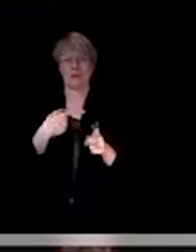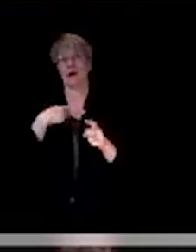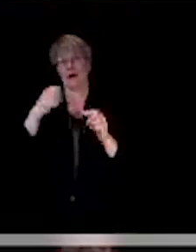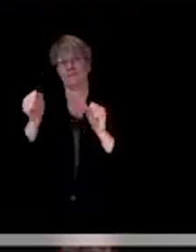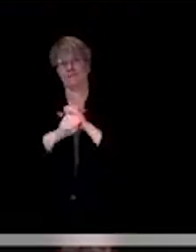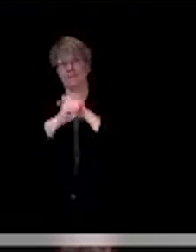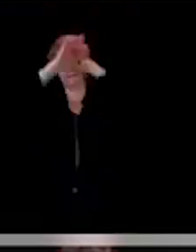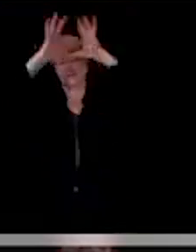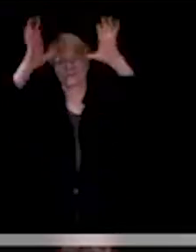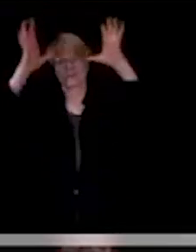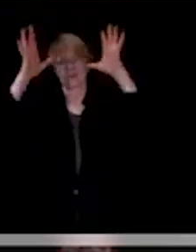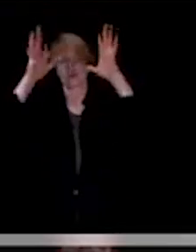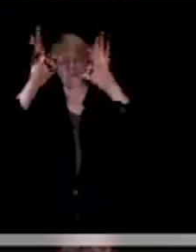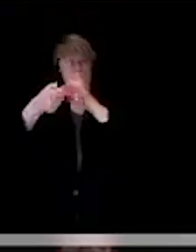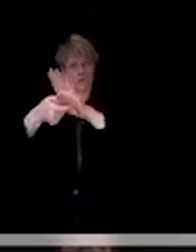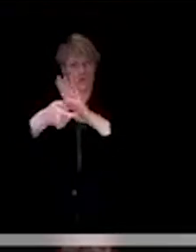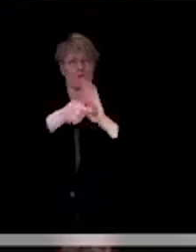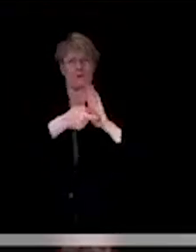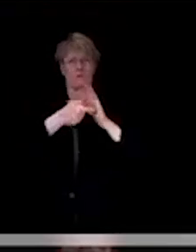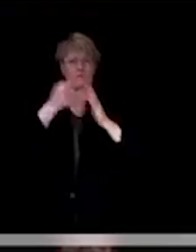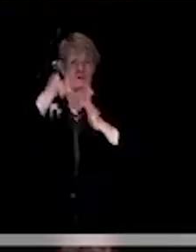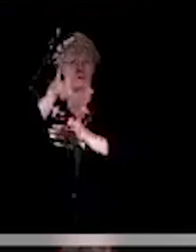for both.